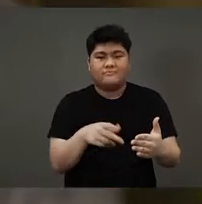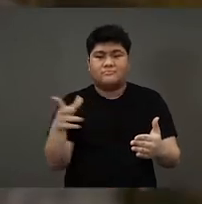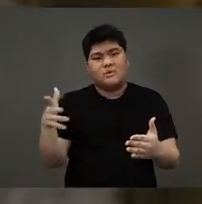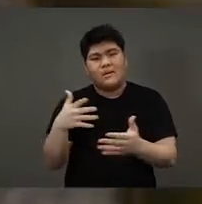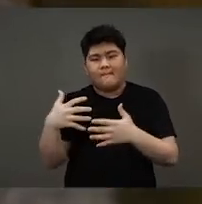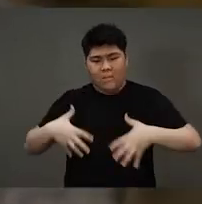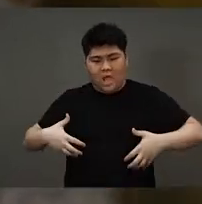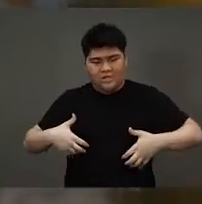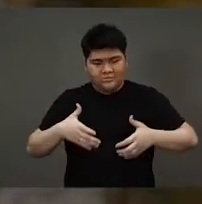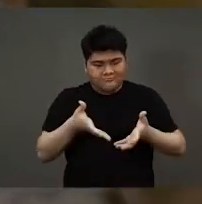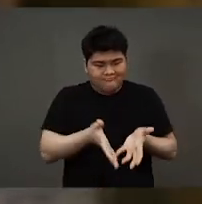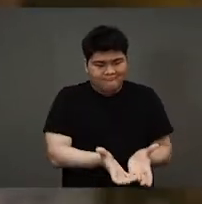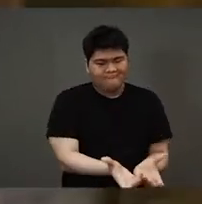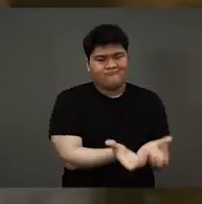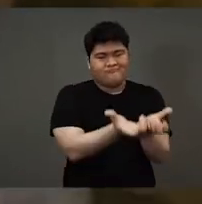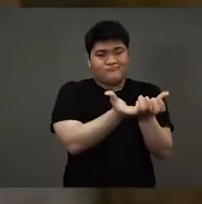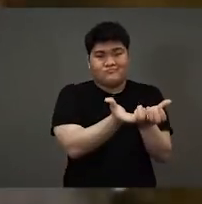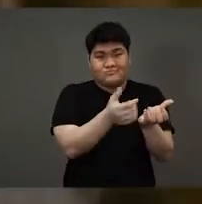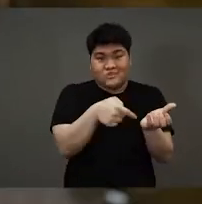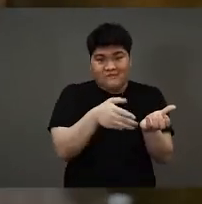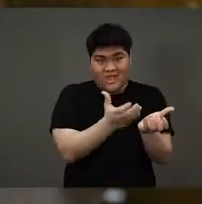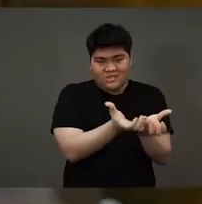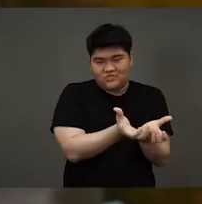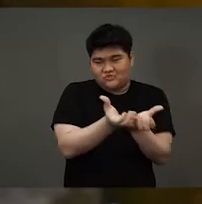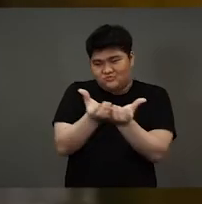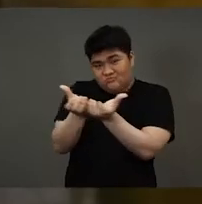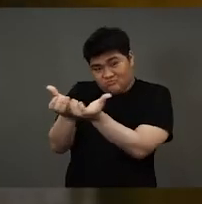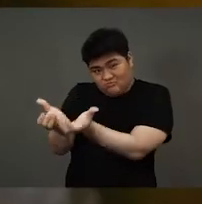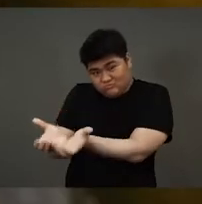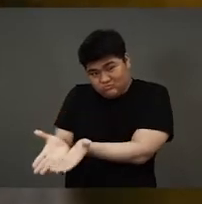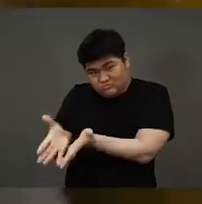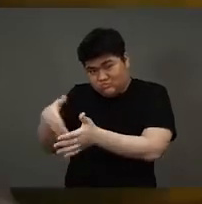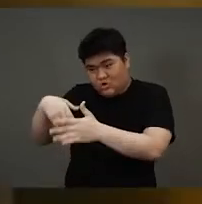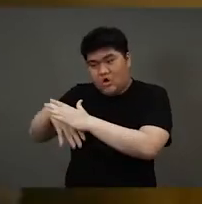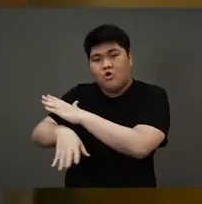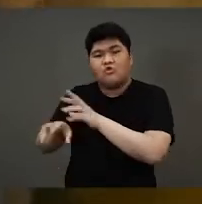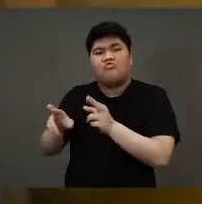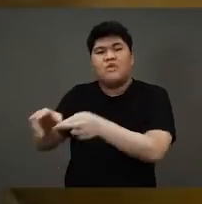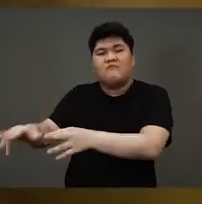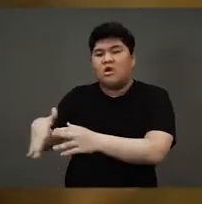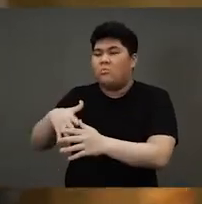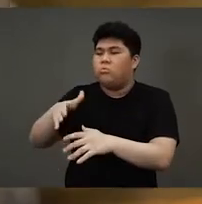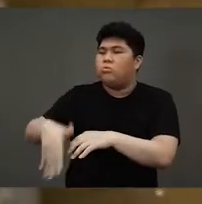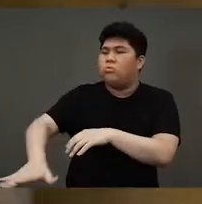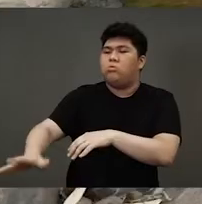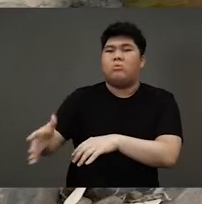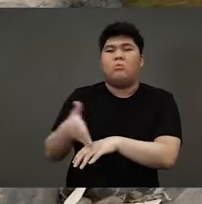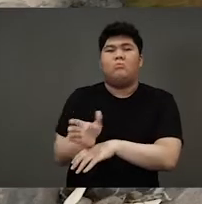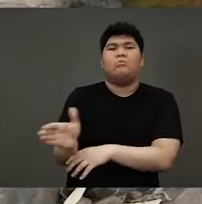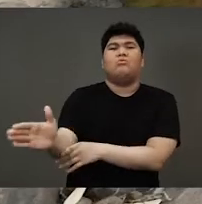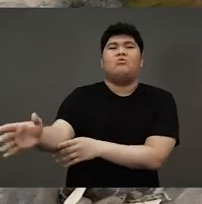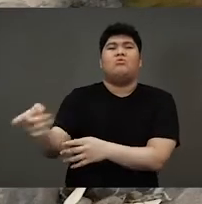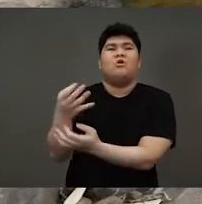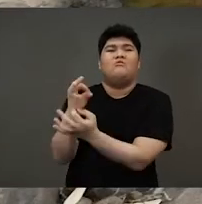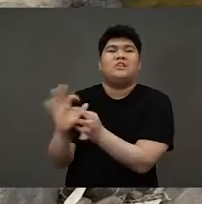hands into the pool and lifted up the little fish and gently carried her to the other side of the waterfall and